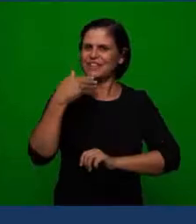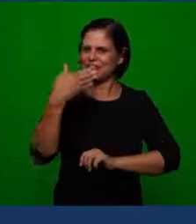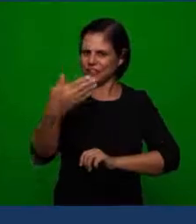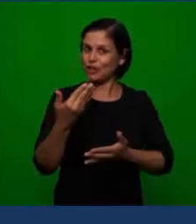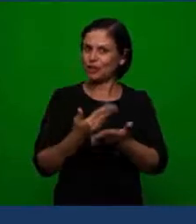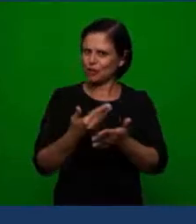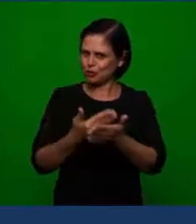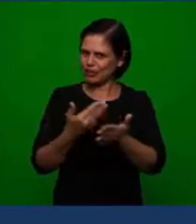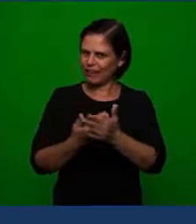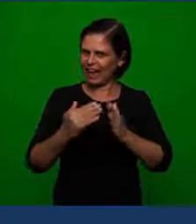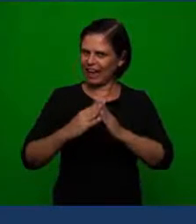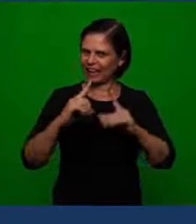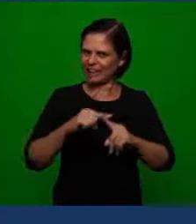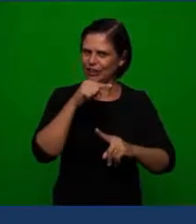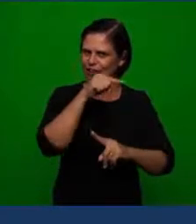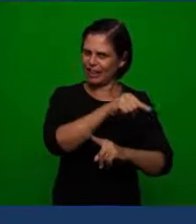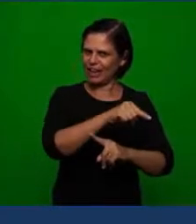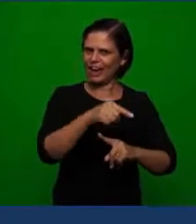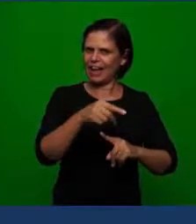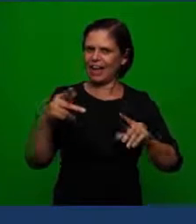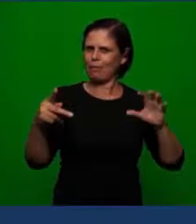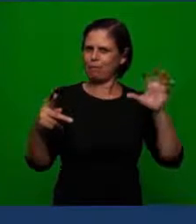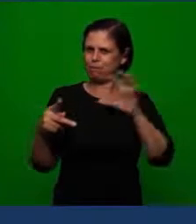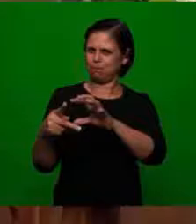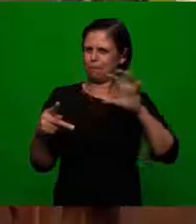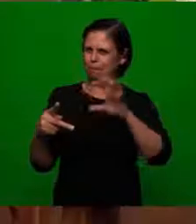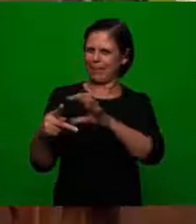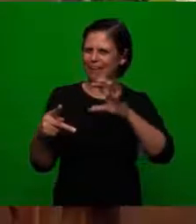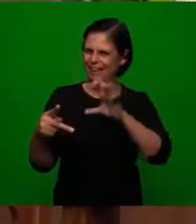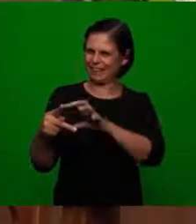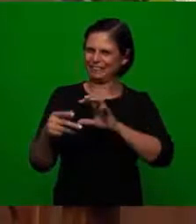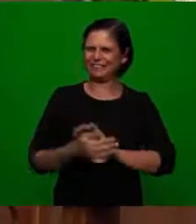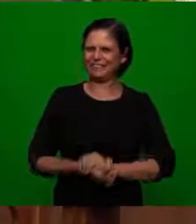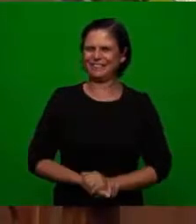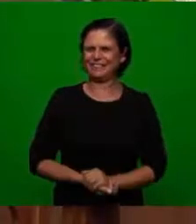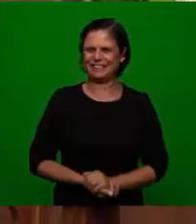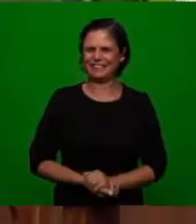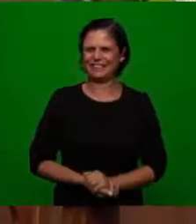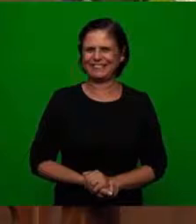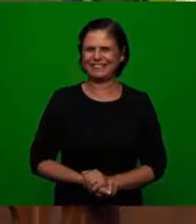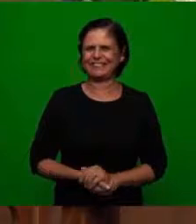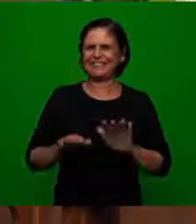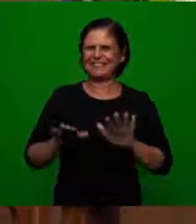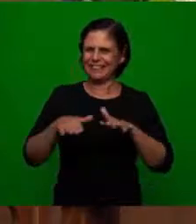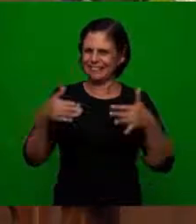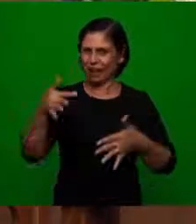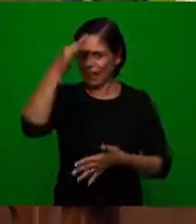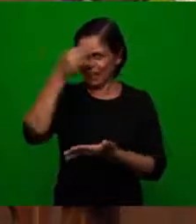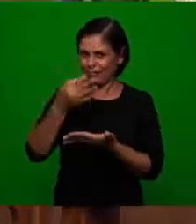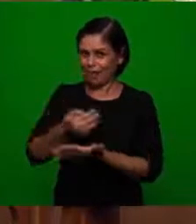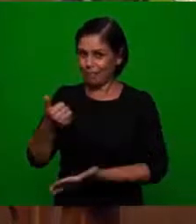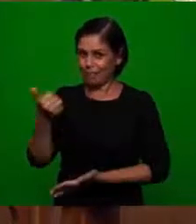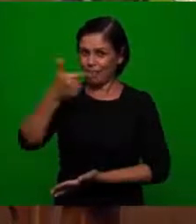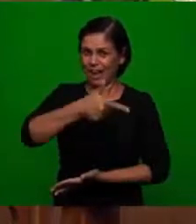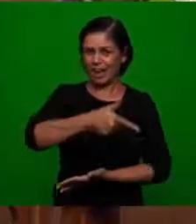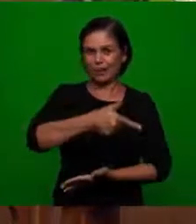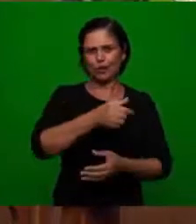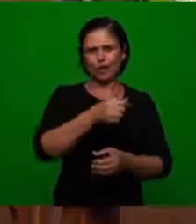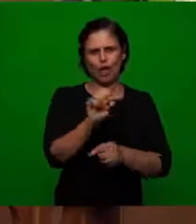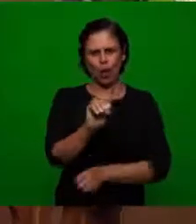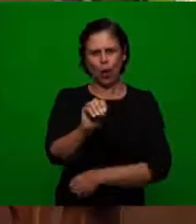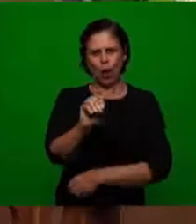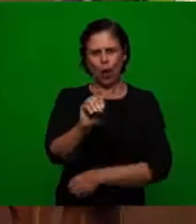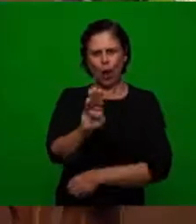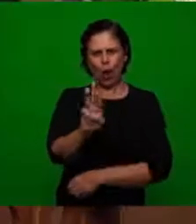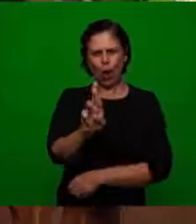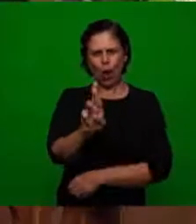of the church of Pergamos and we're going to speak about the teaching is here supremacy of